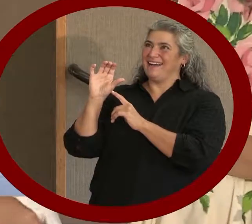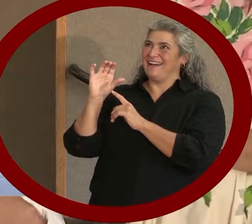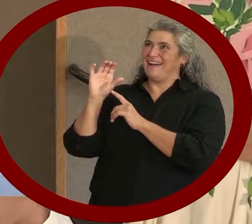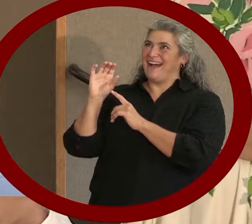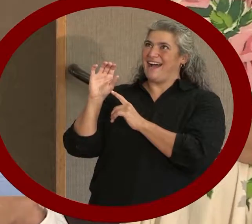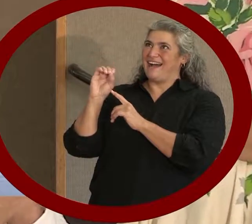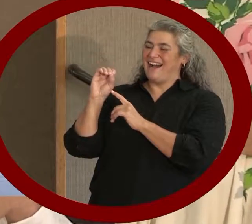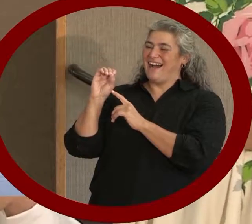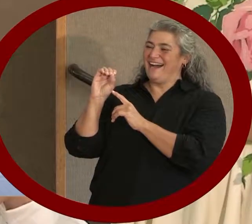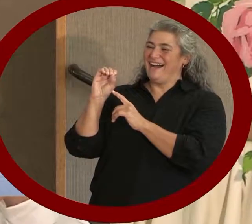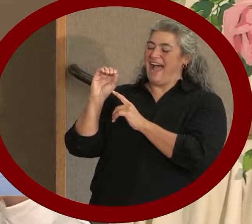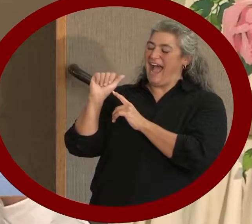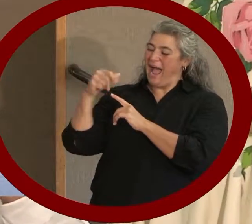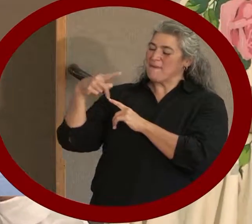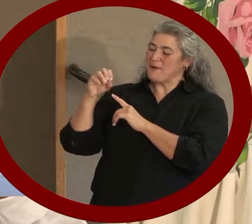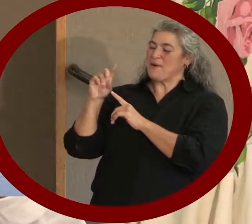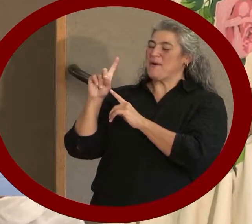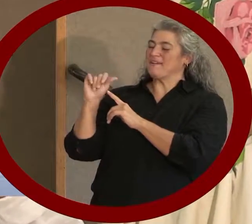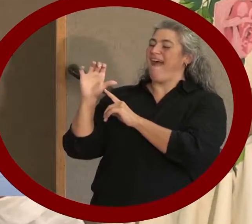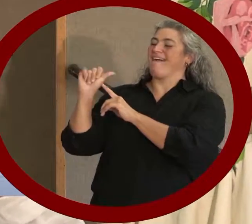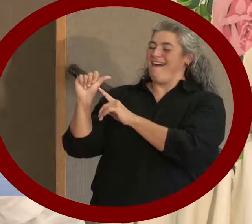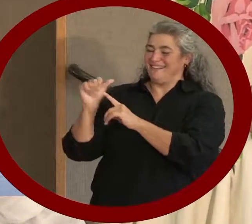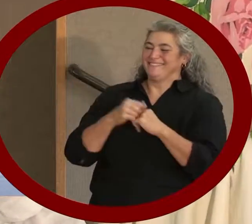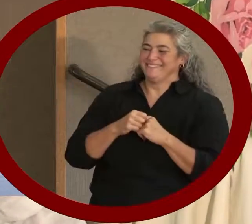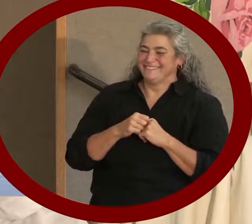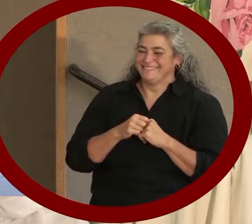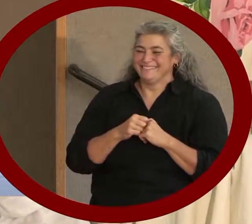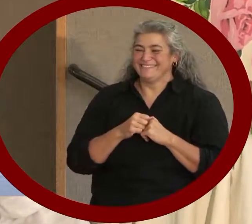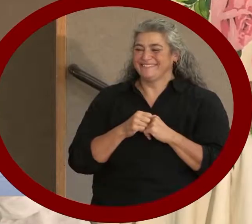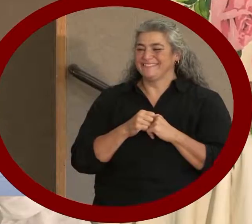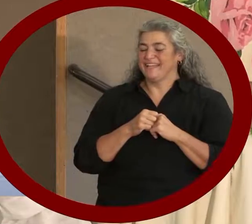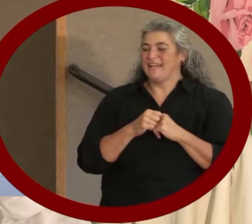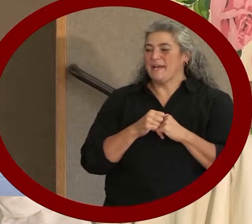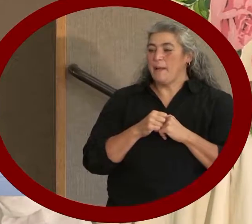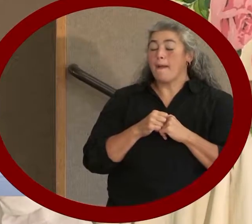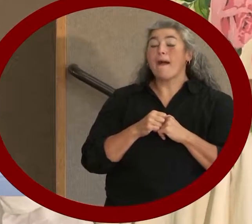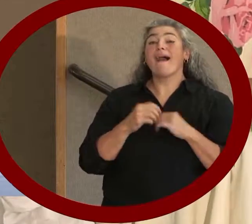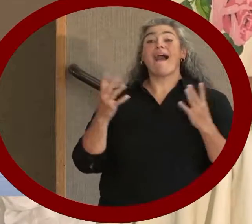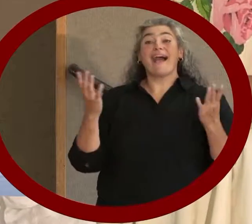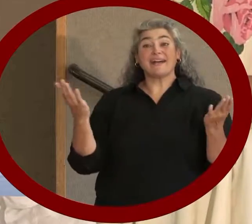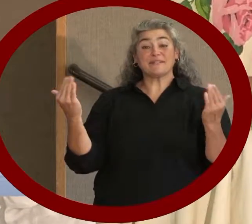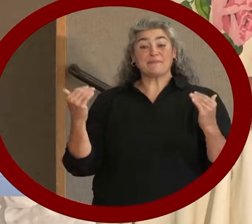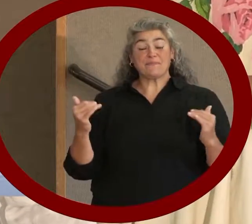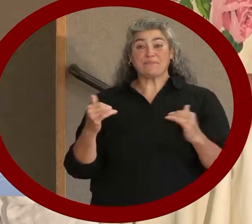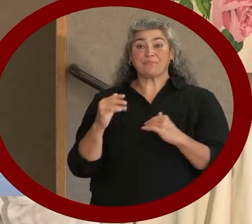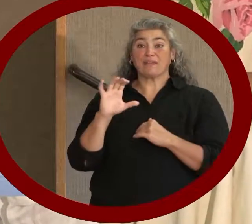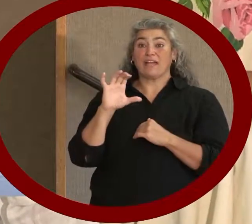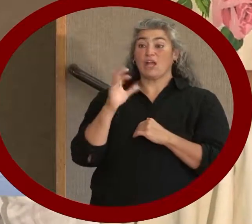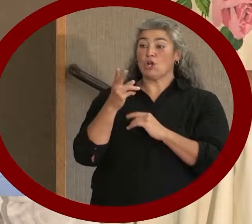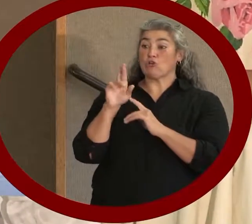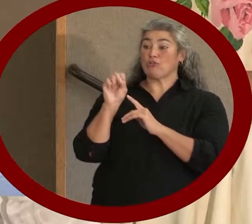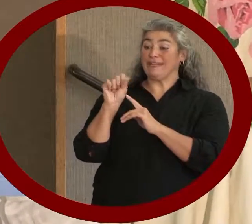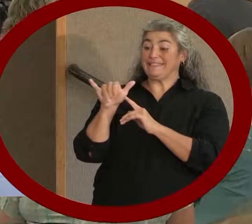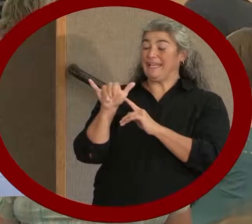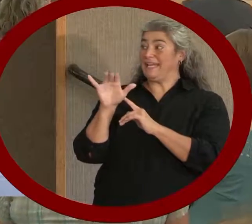Barney Akabedaka. And then we have Chrissy Crum.